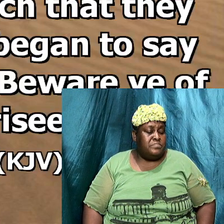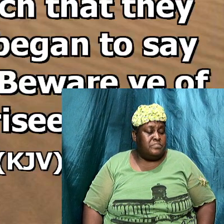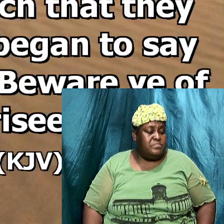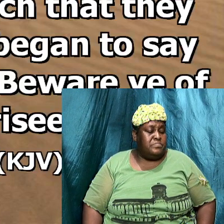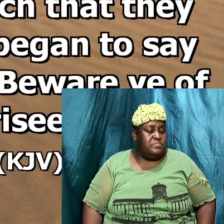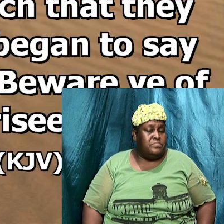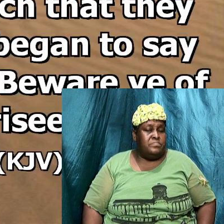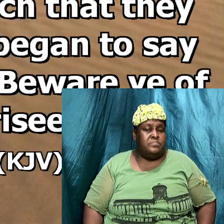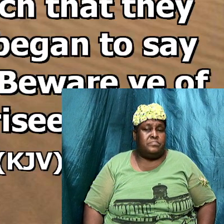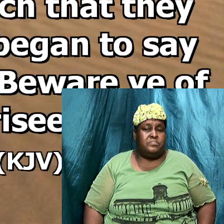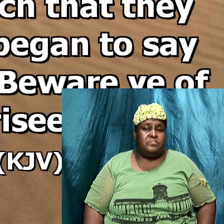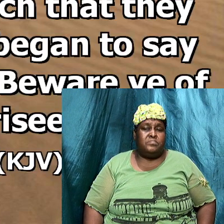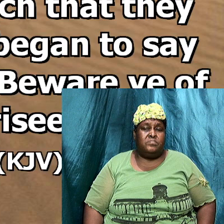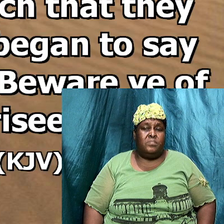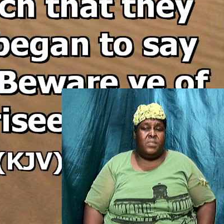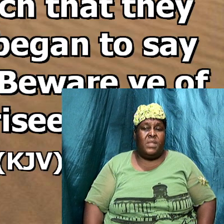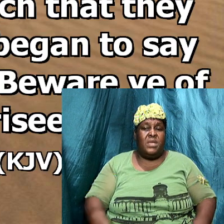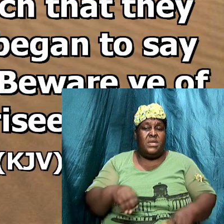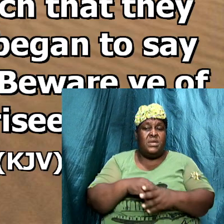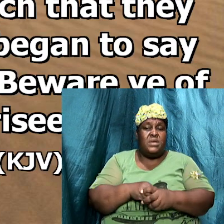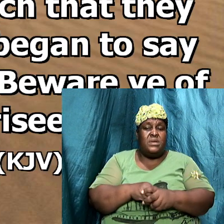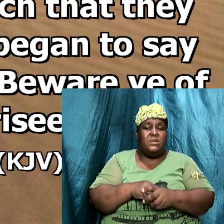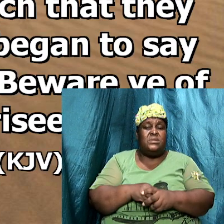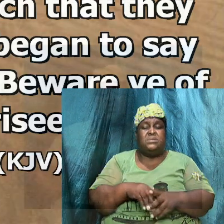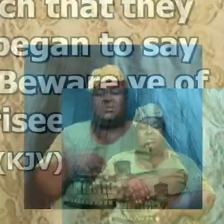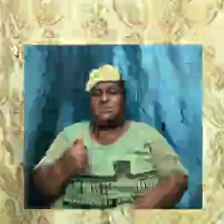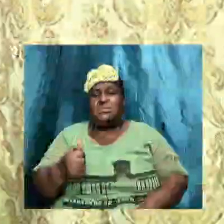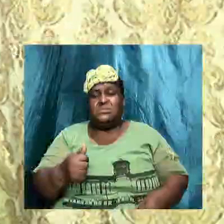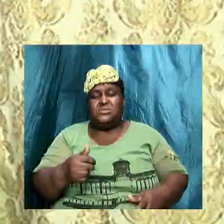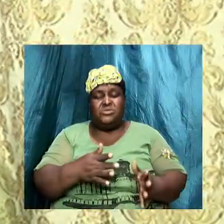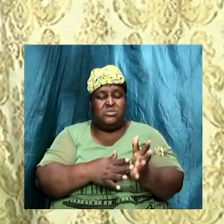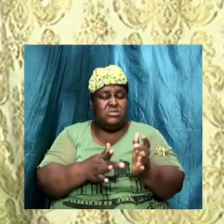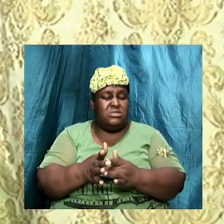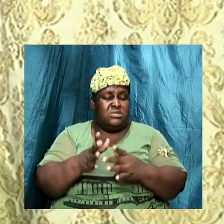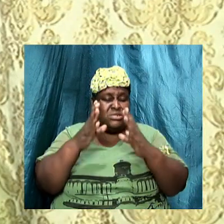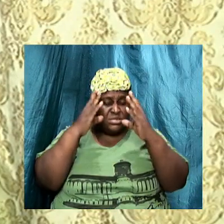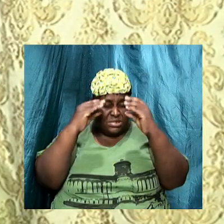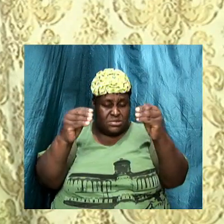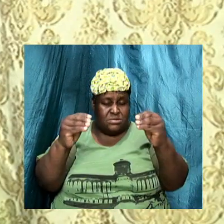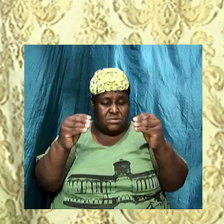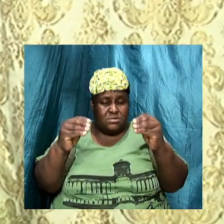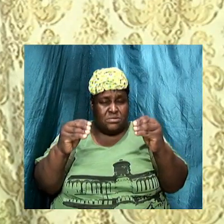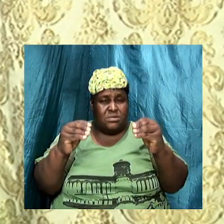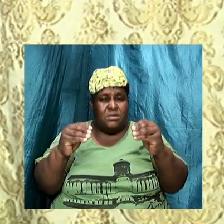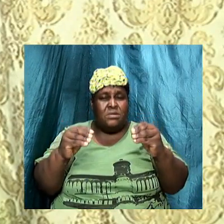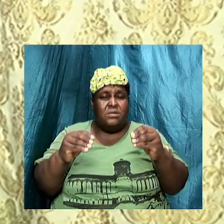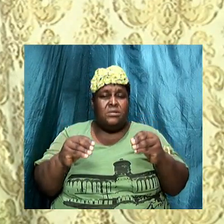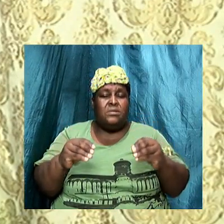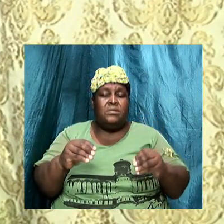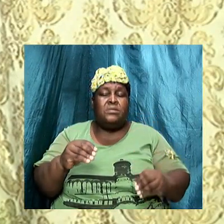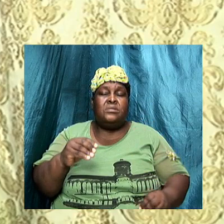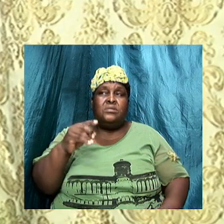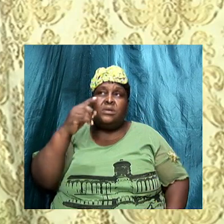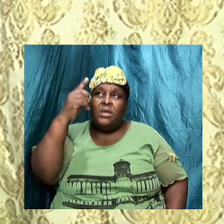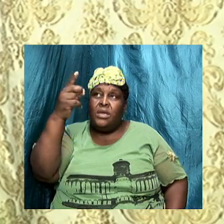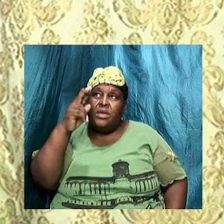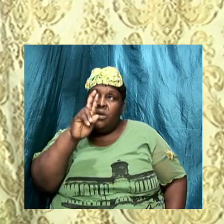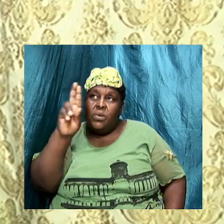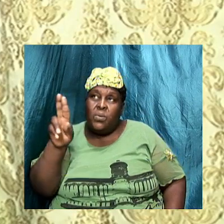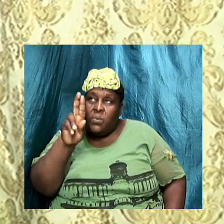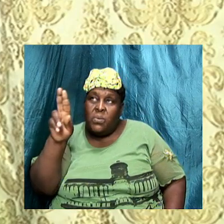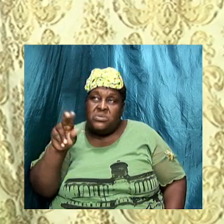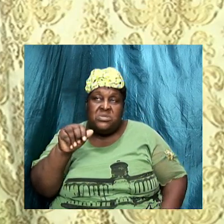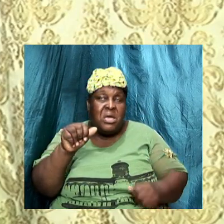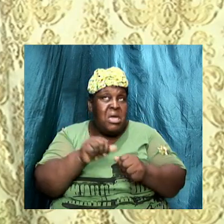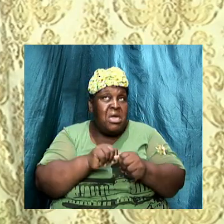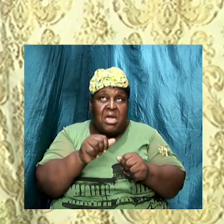as in any of Jesus' teaching he used everyday item